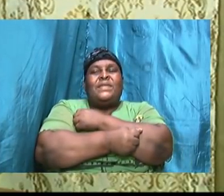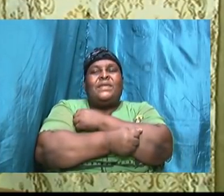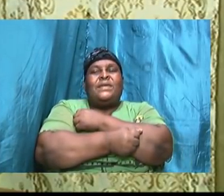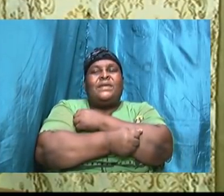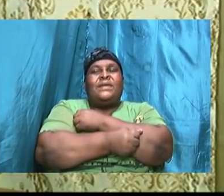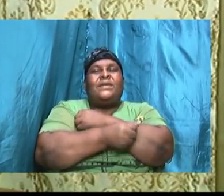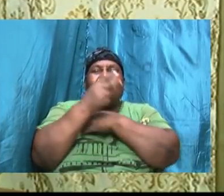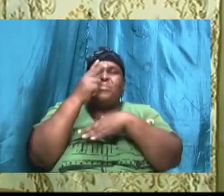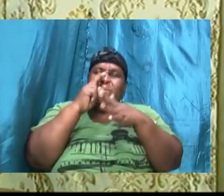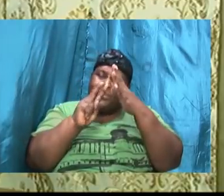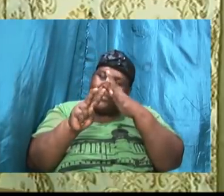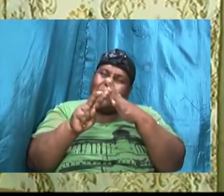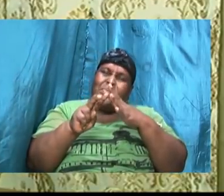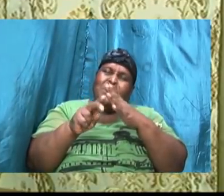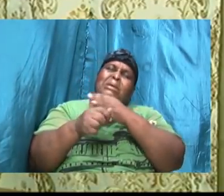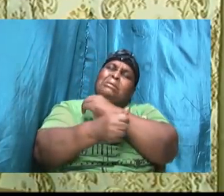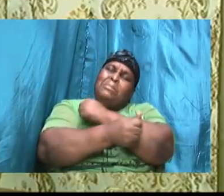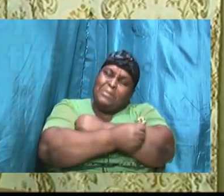behold now